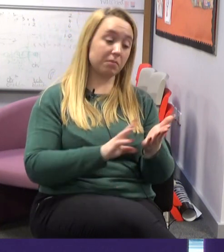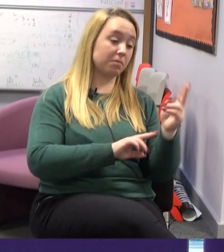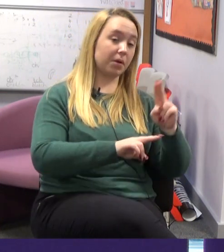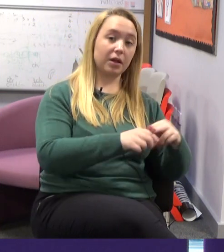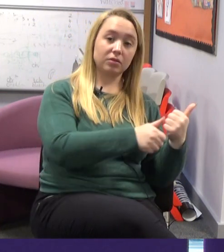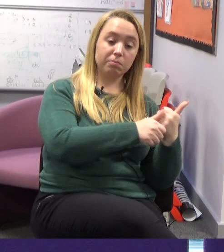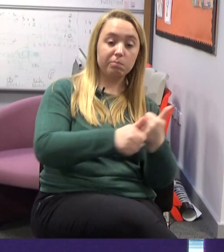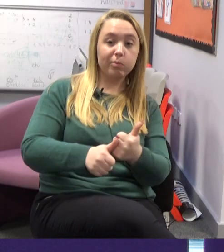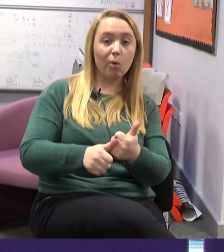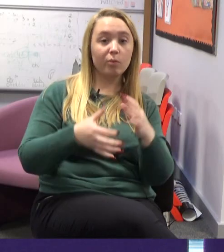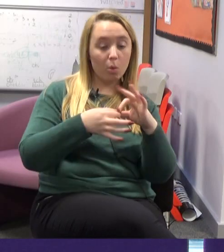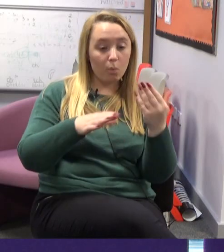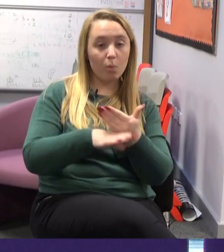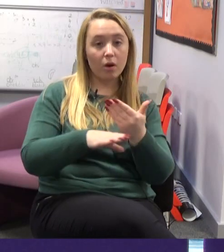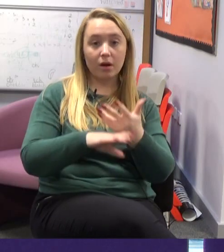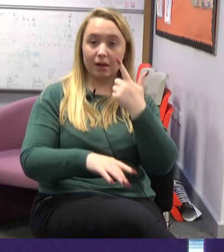supporting them with homework.